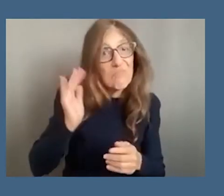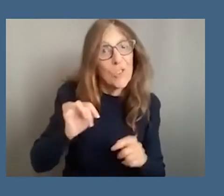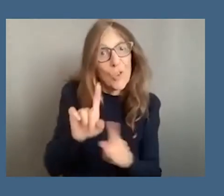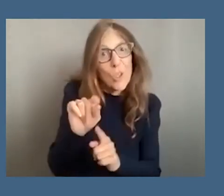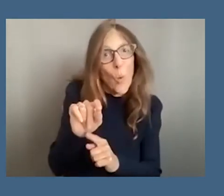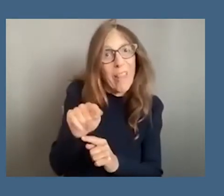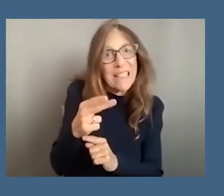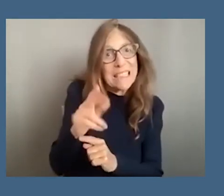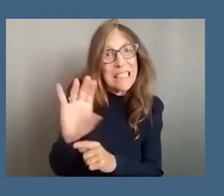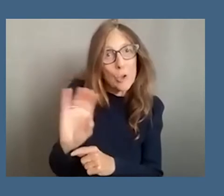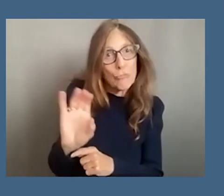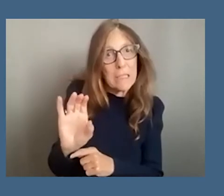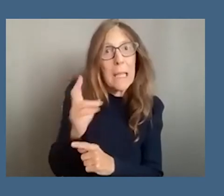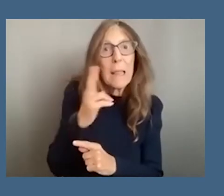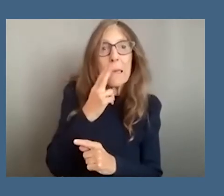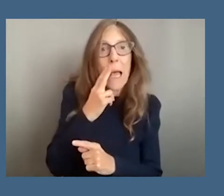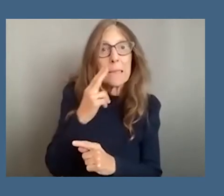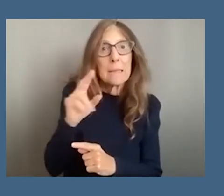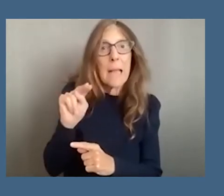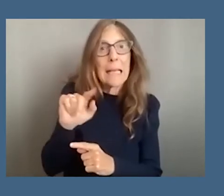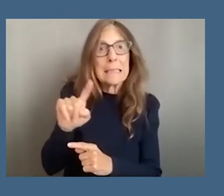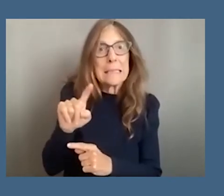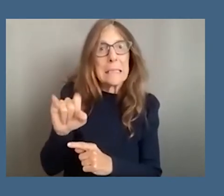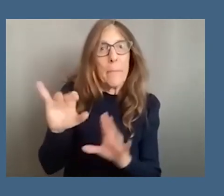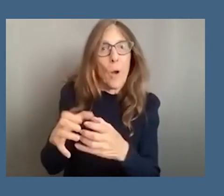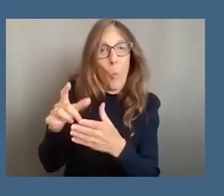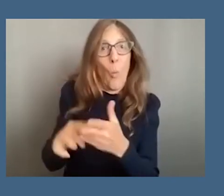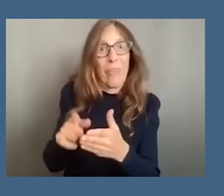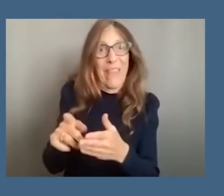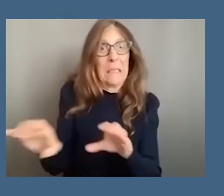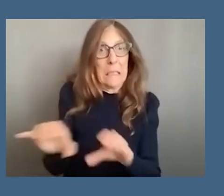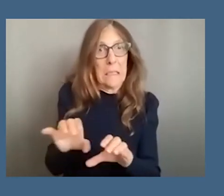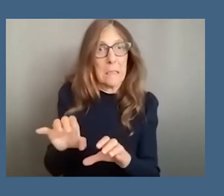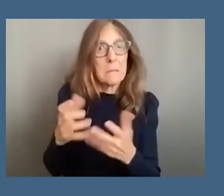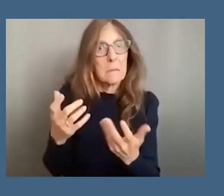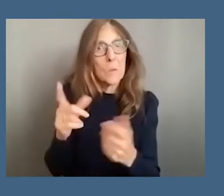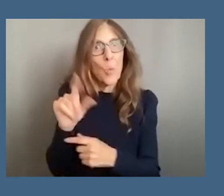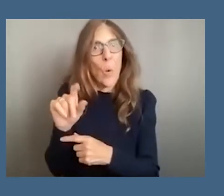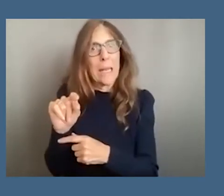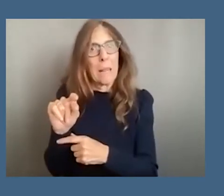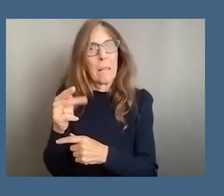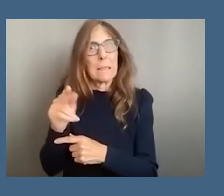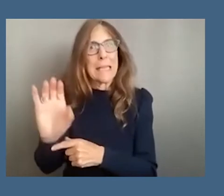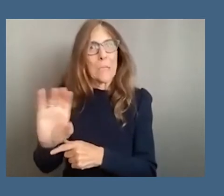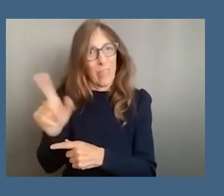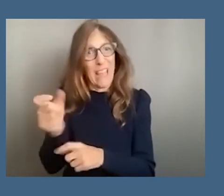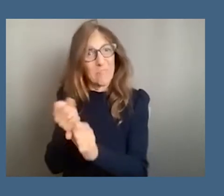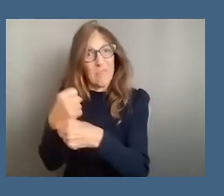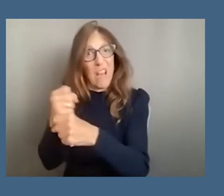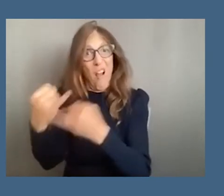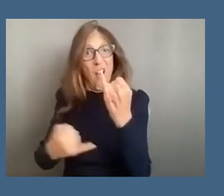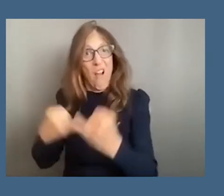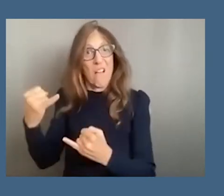century with art and how they created art that was offensive and stigmatized and